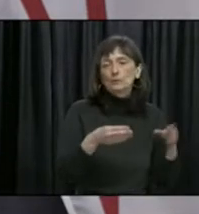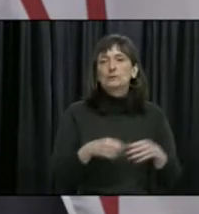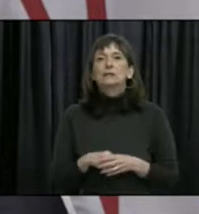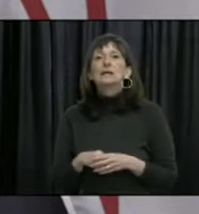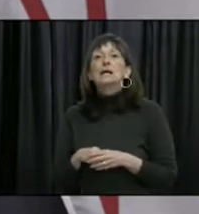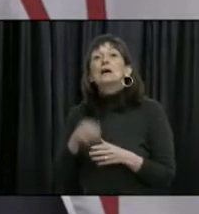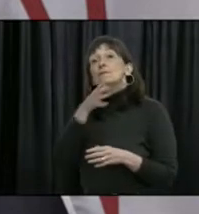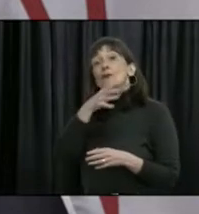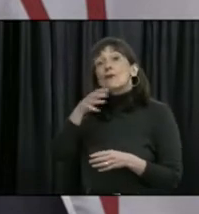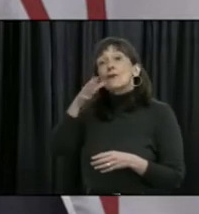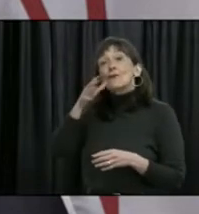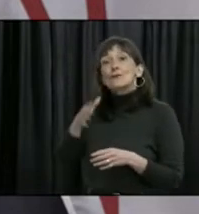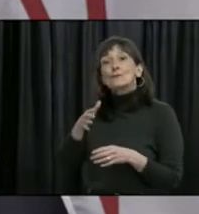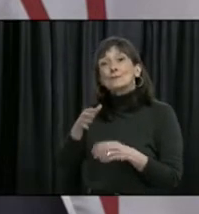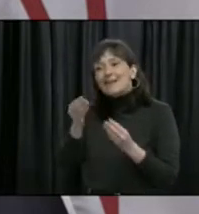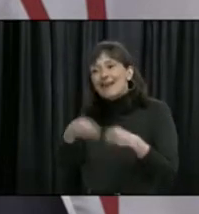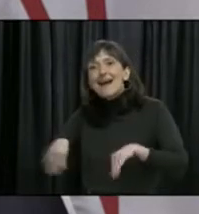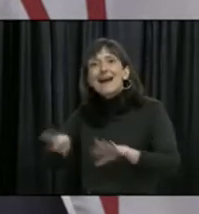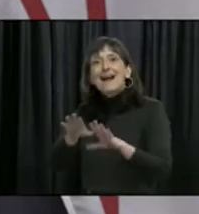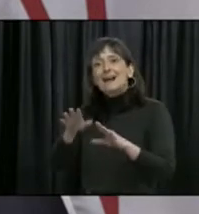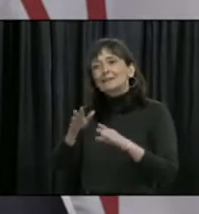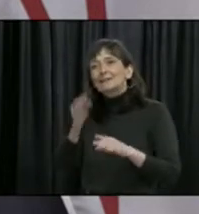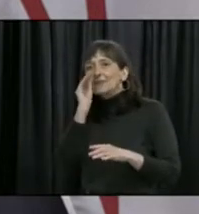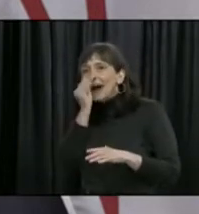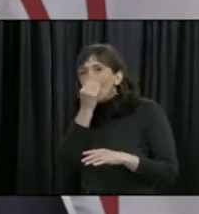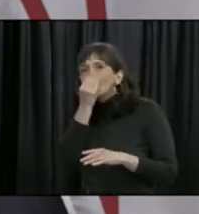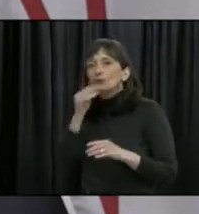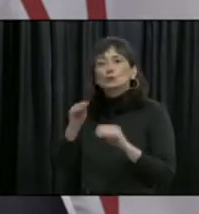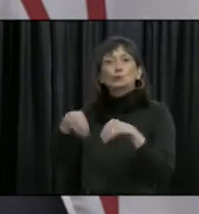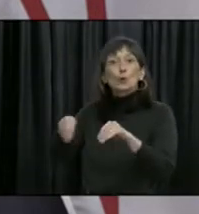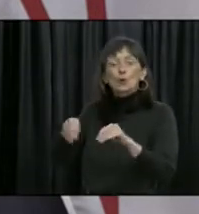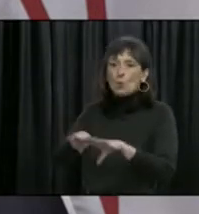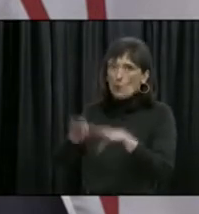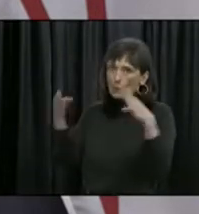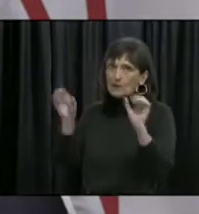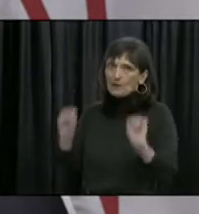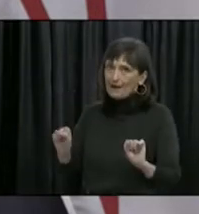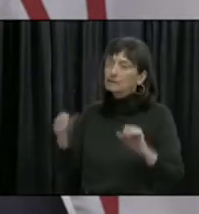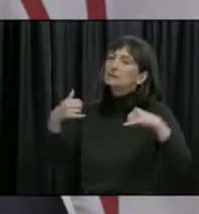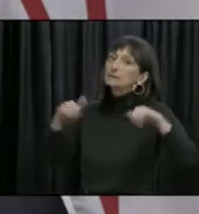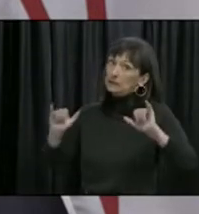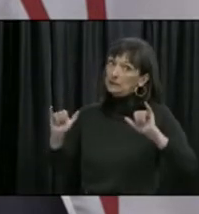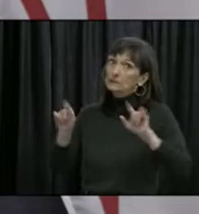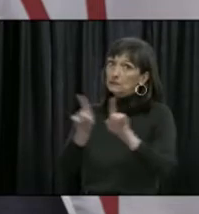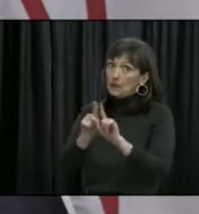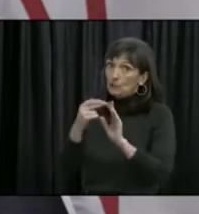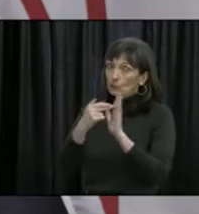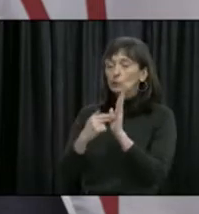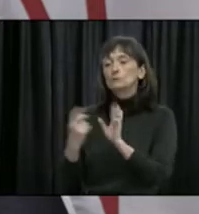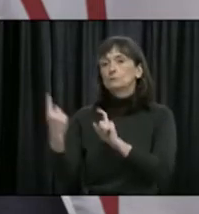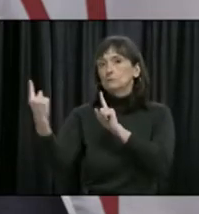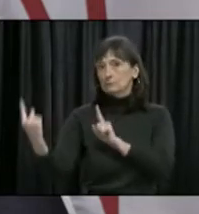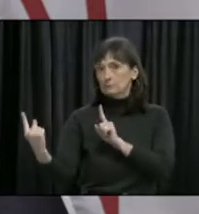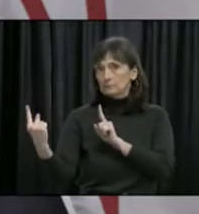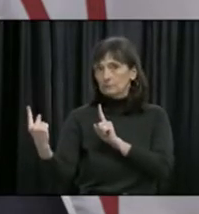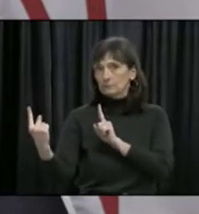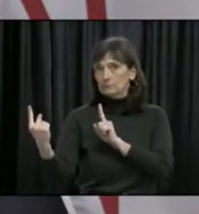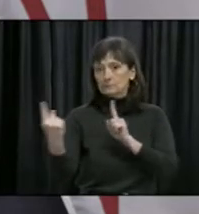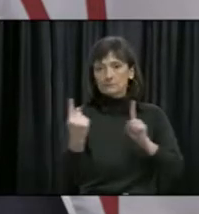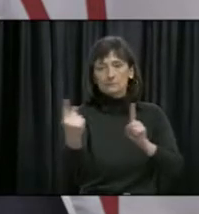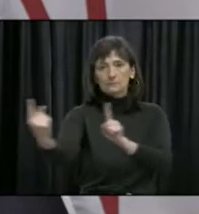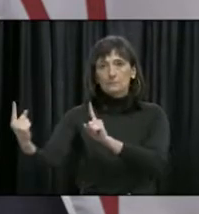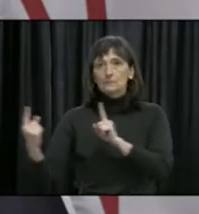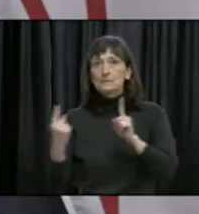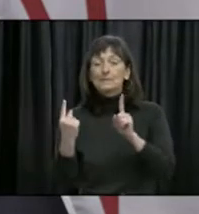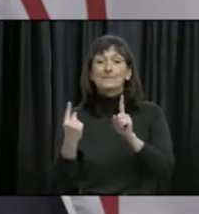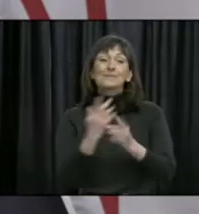service, and landscaping and lawn care services can operate. Again, providing physical distancing measures are in place. Retail stores